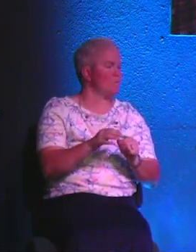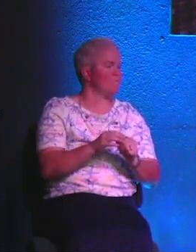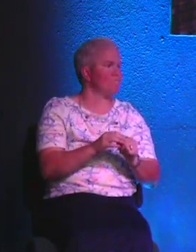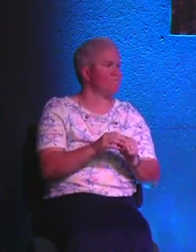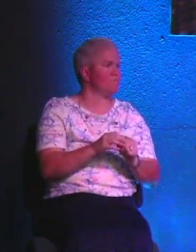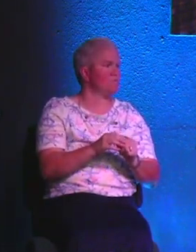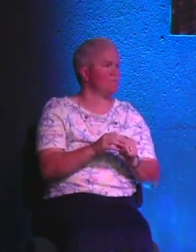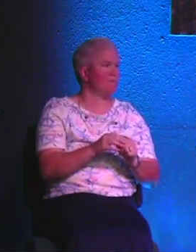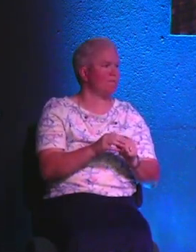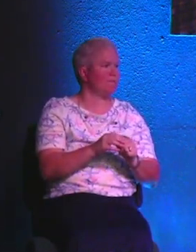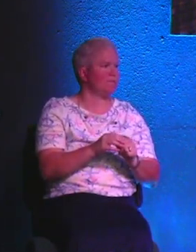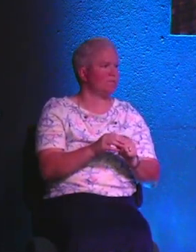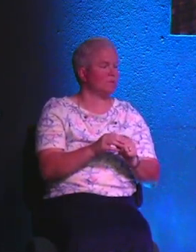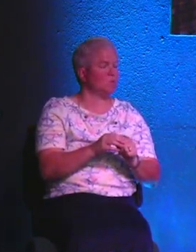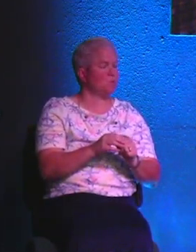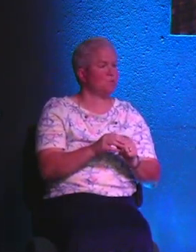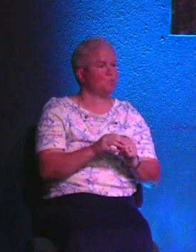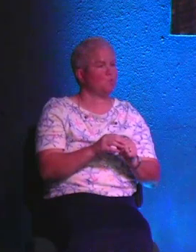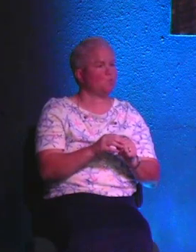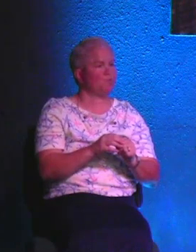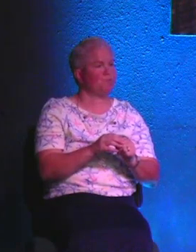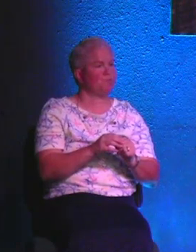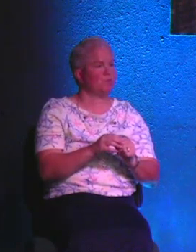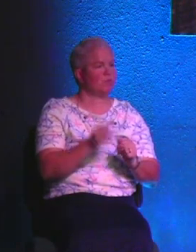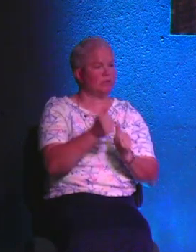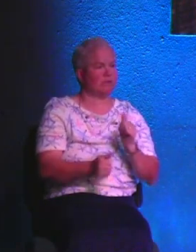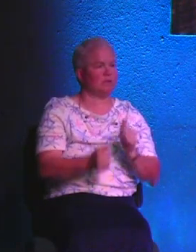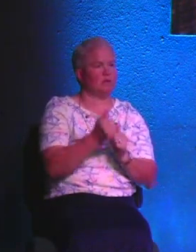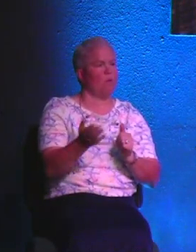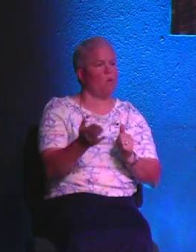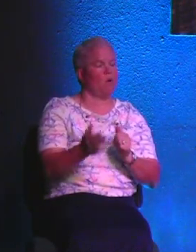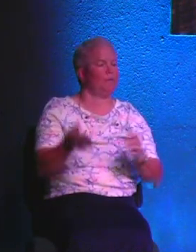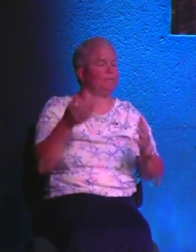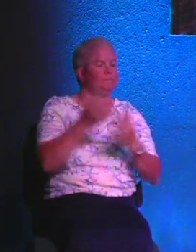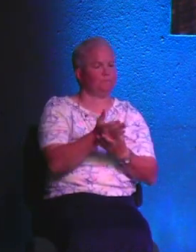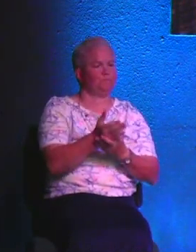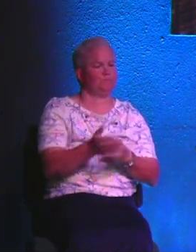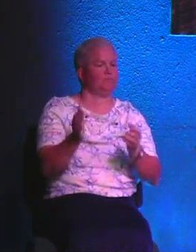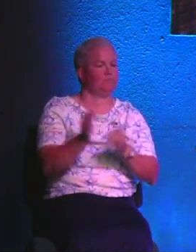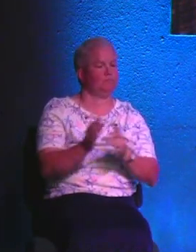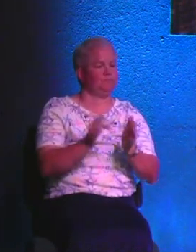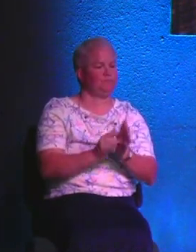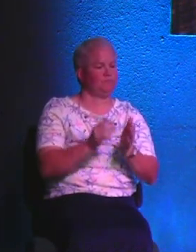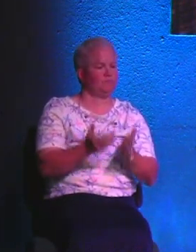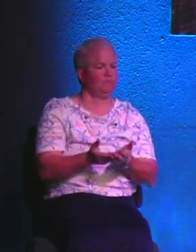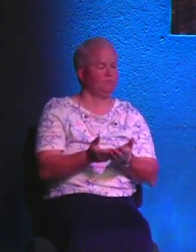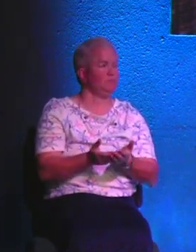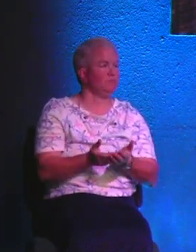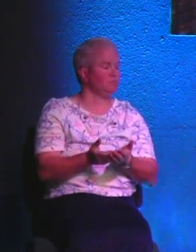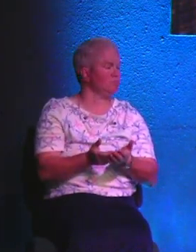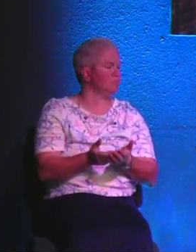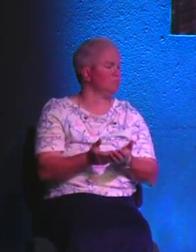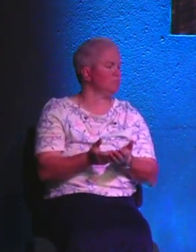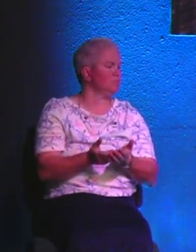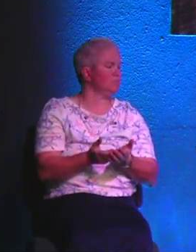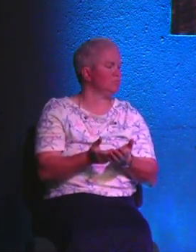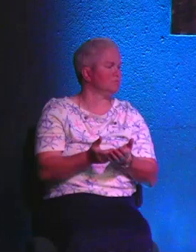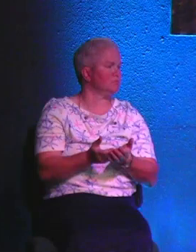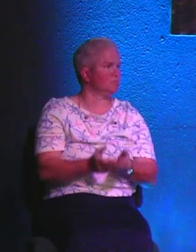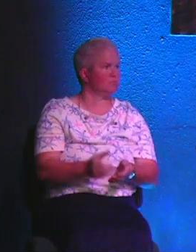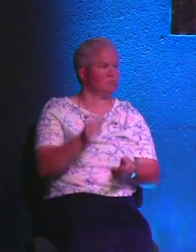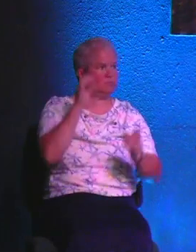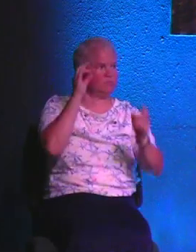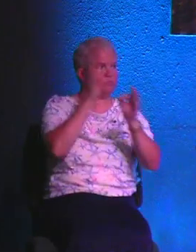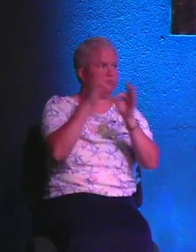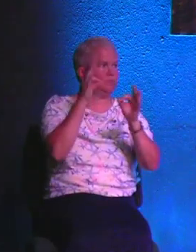It's being in the word. It's filtering everything through the Bible. Do you have a responsibility for